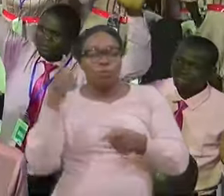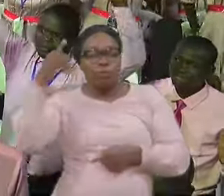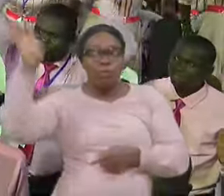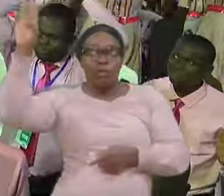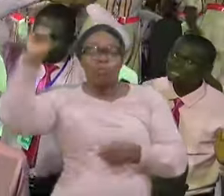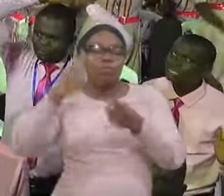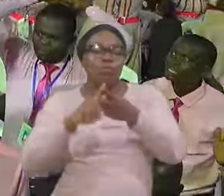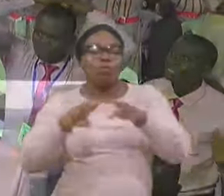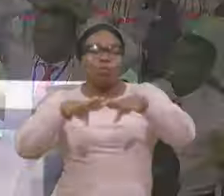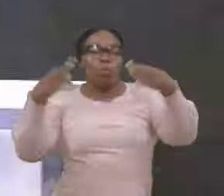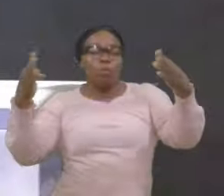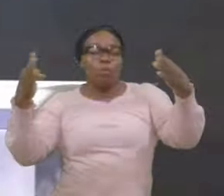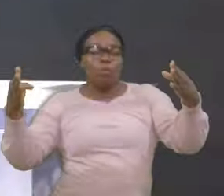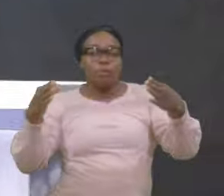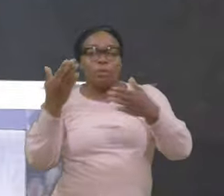Amen